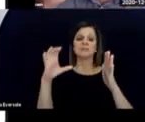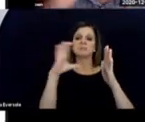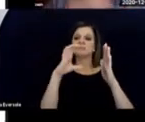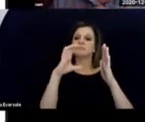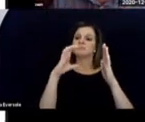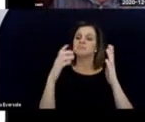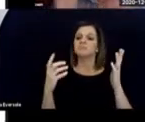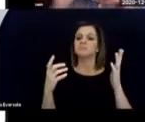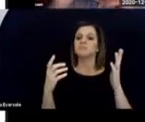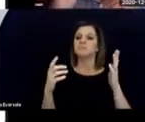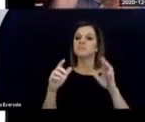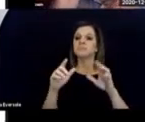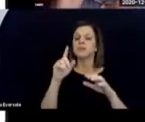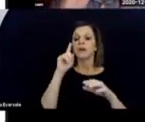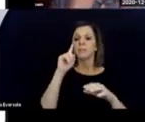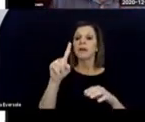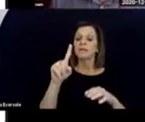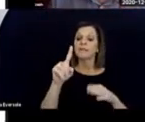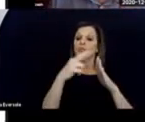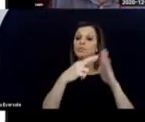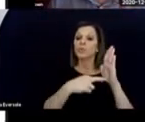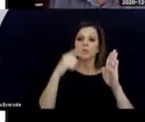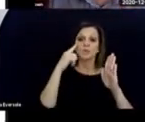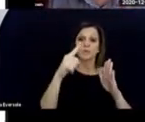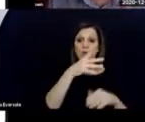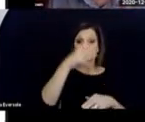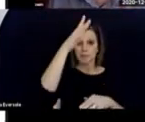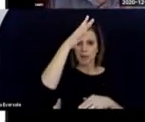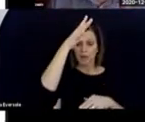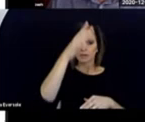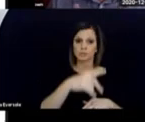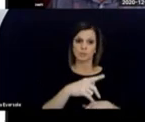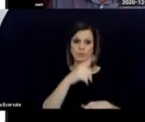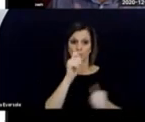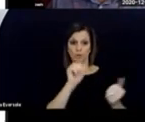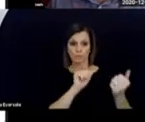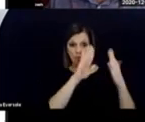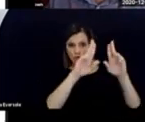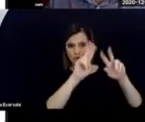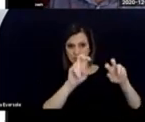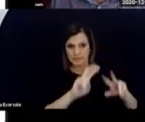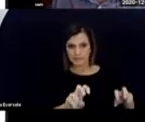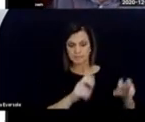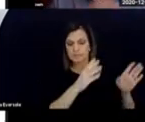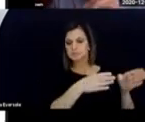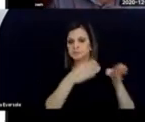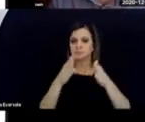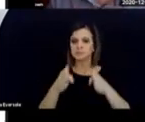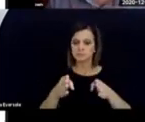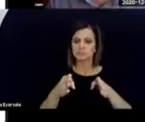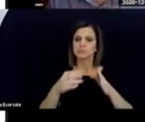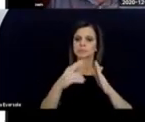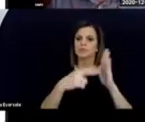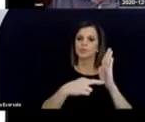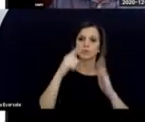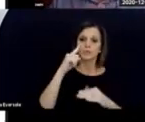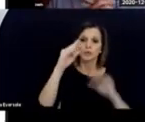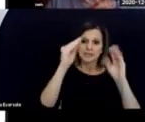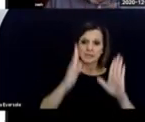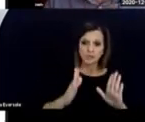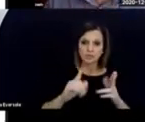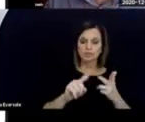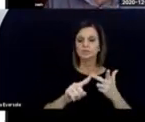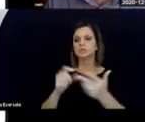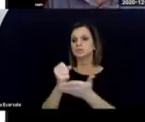three quarters of a page. Guidelines for parents approaching an assessment, guidelines for teachers,